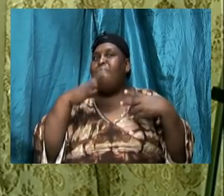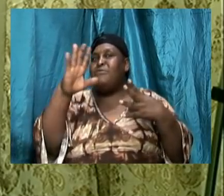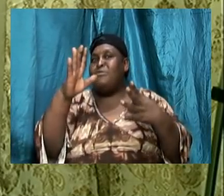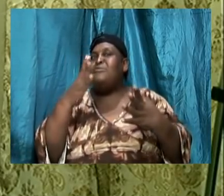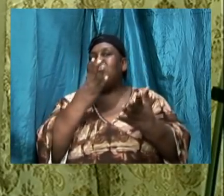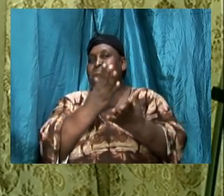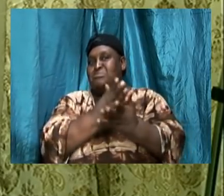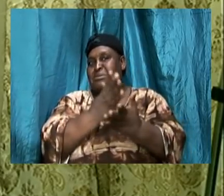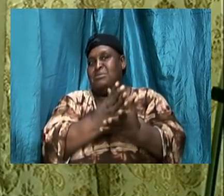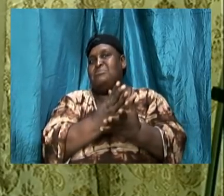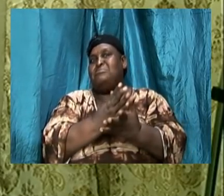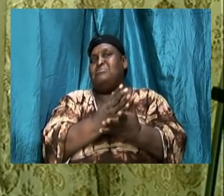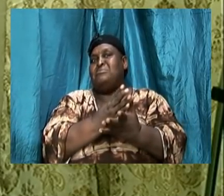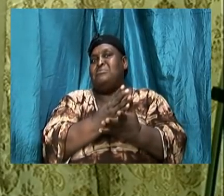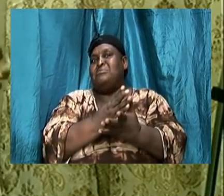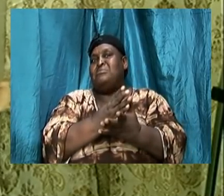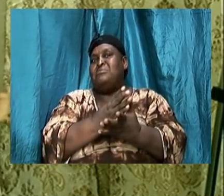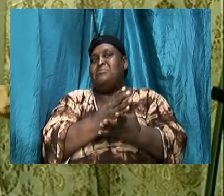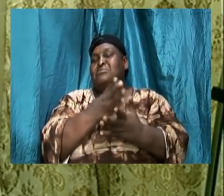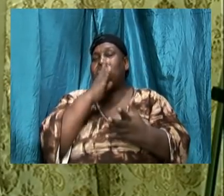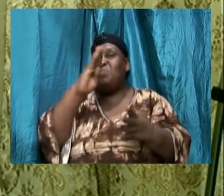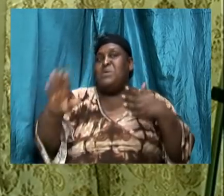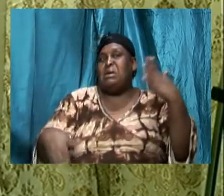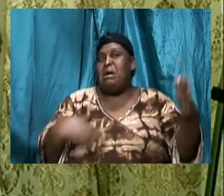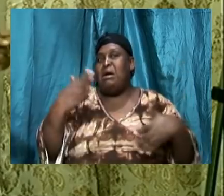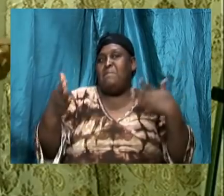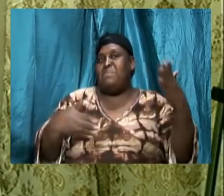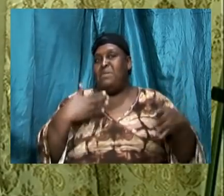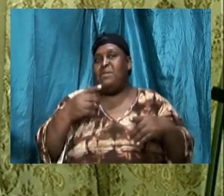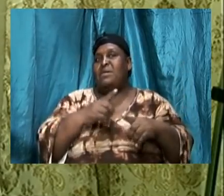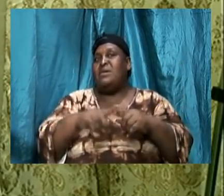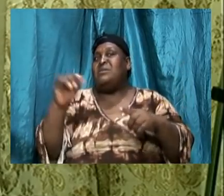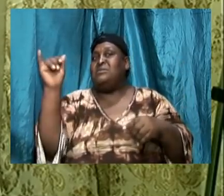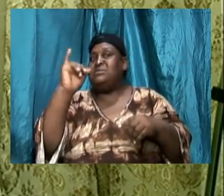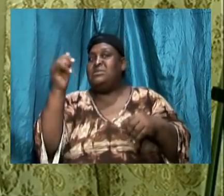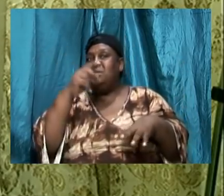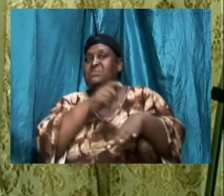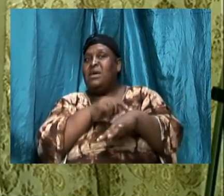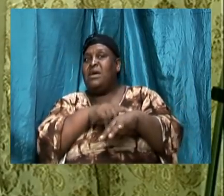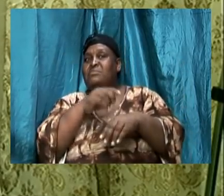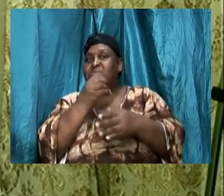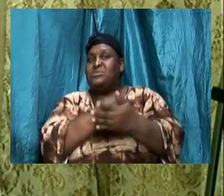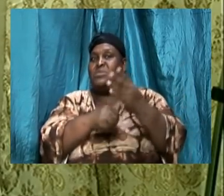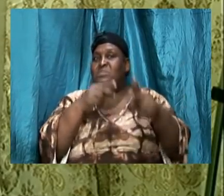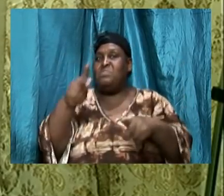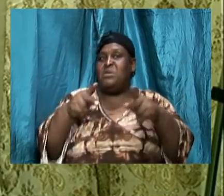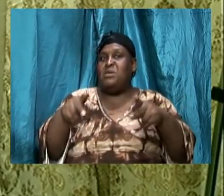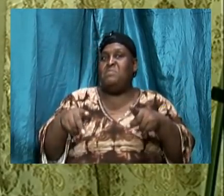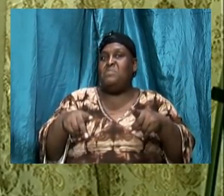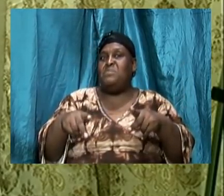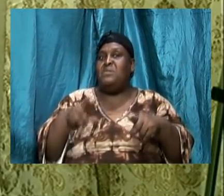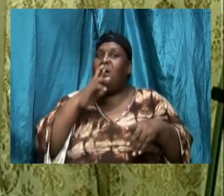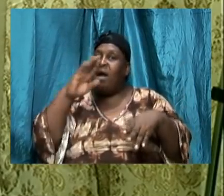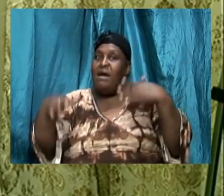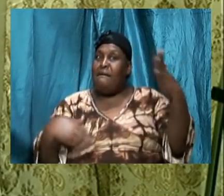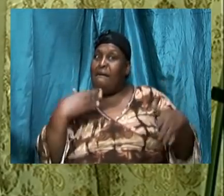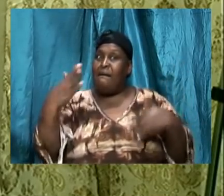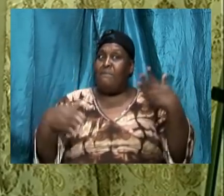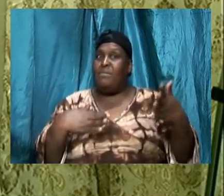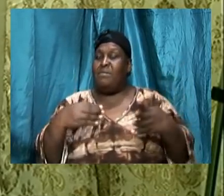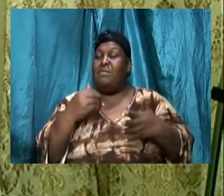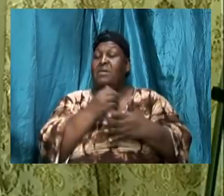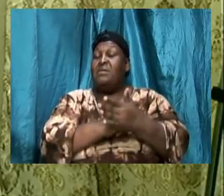but the same time when some people are basking and advancing and glorifying god there are some that are